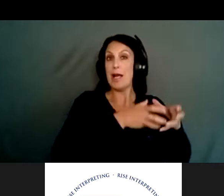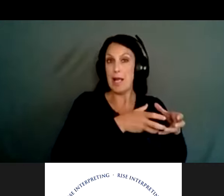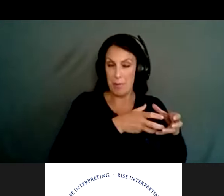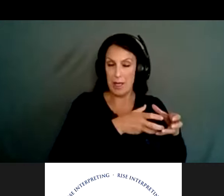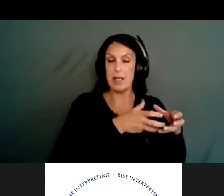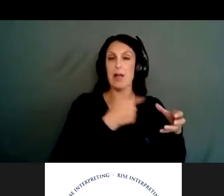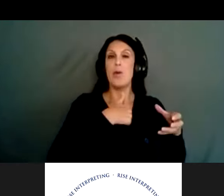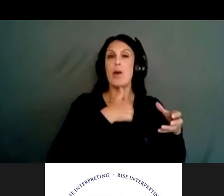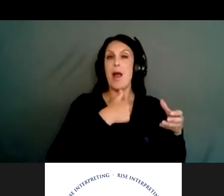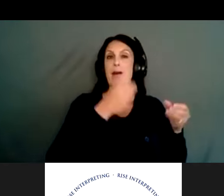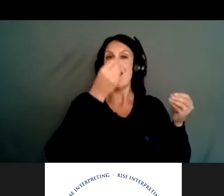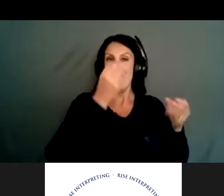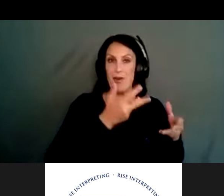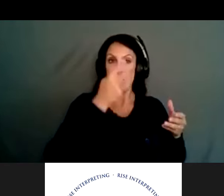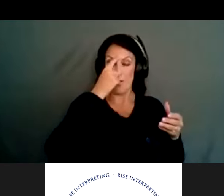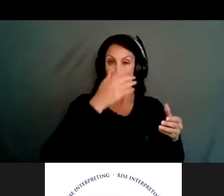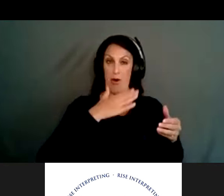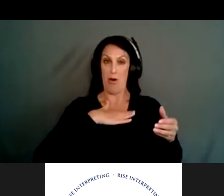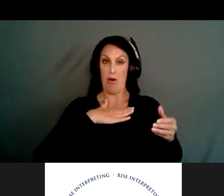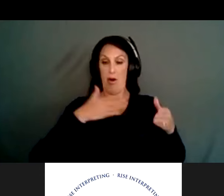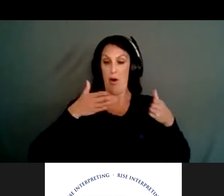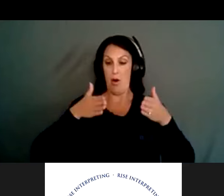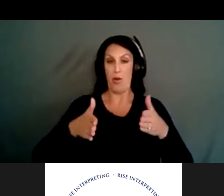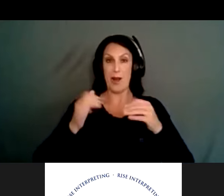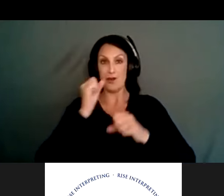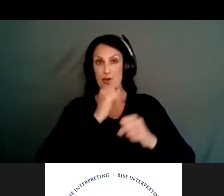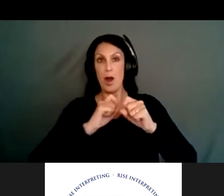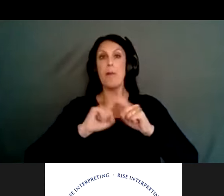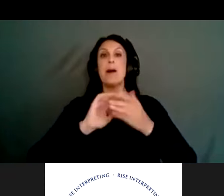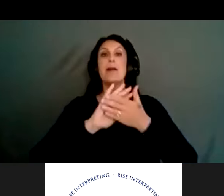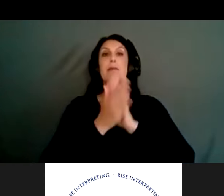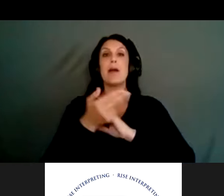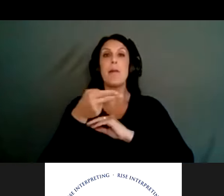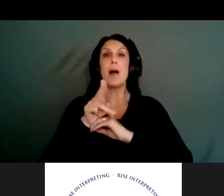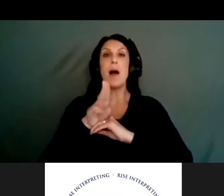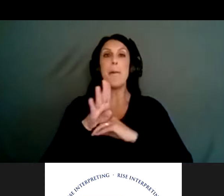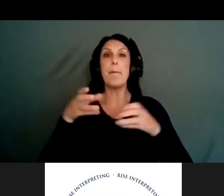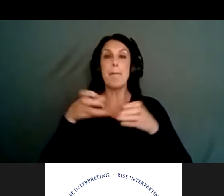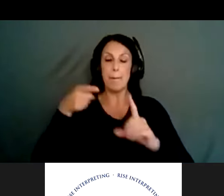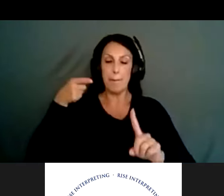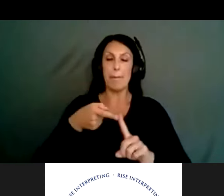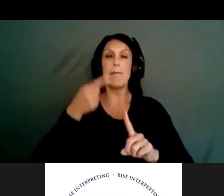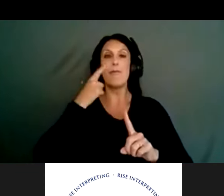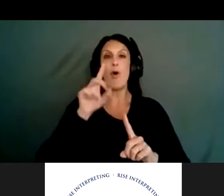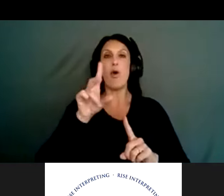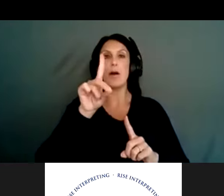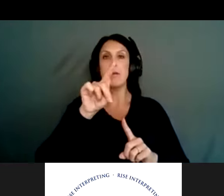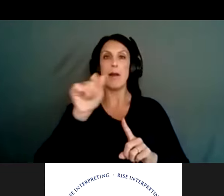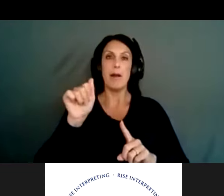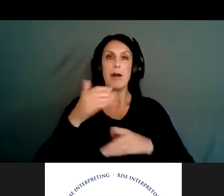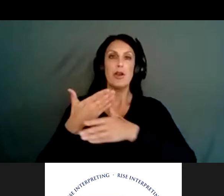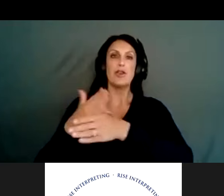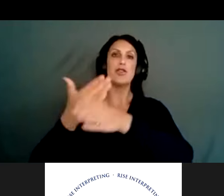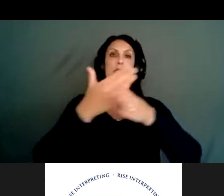our specific strategies, but to also become the hub for the county in terms of data sharing. So collecting some or